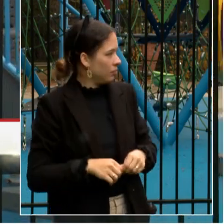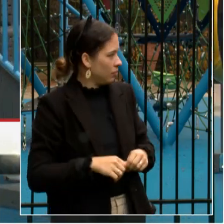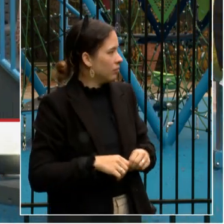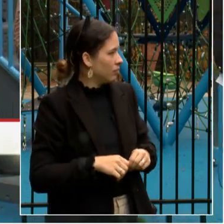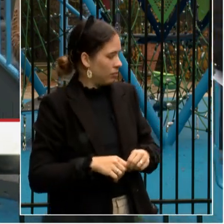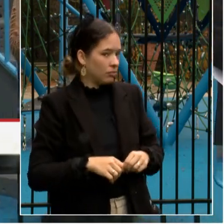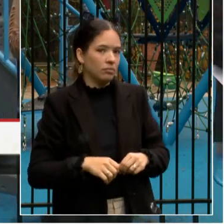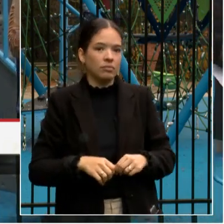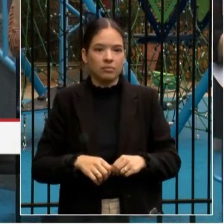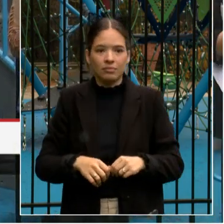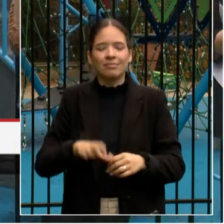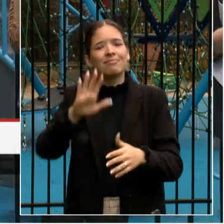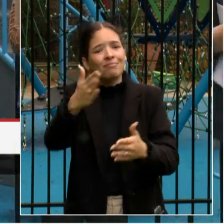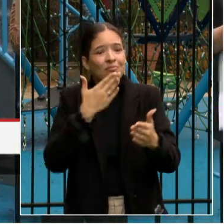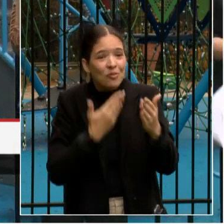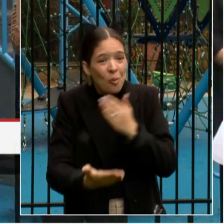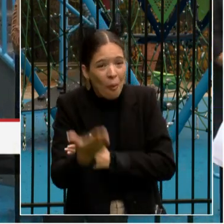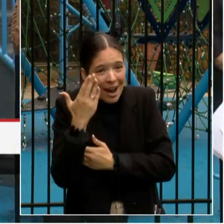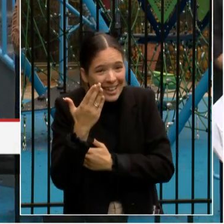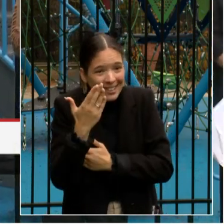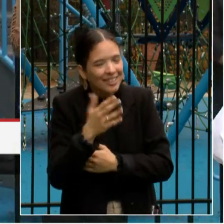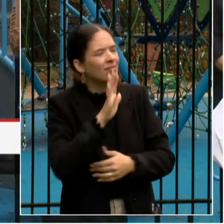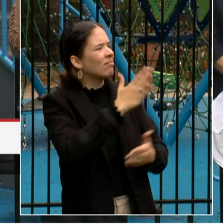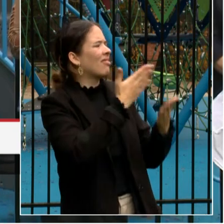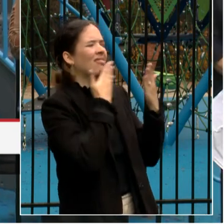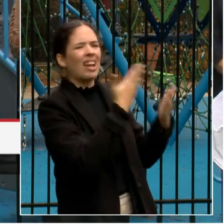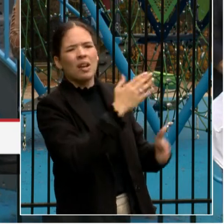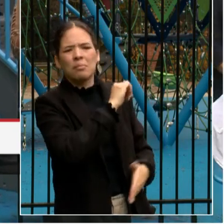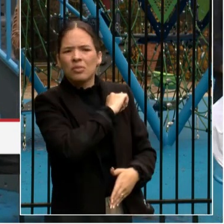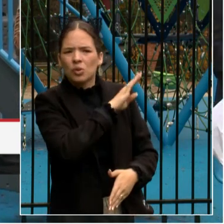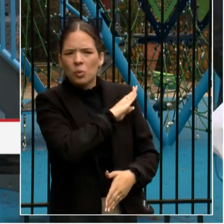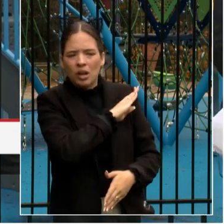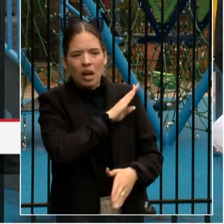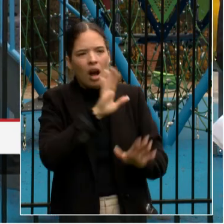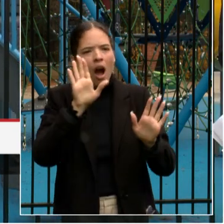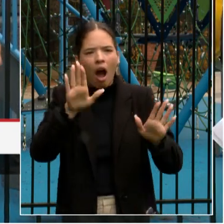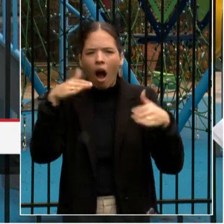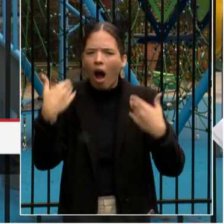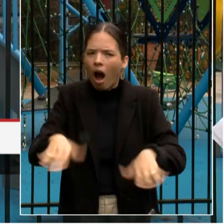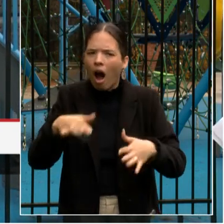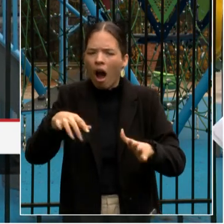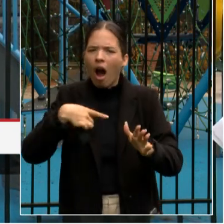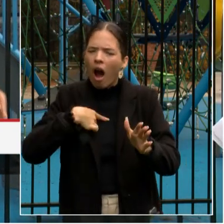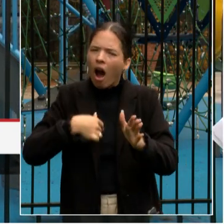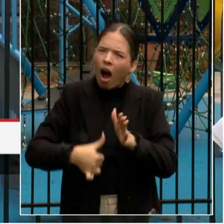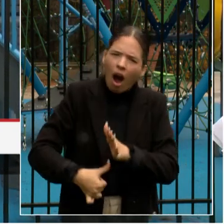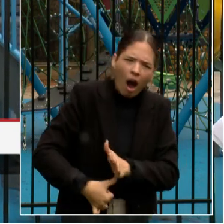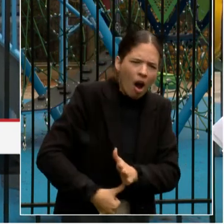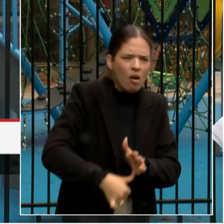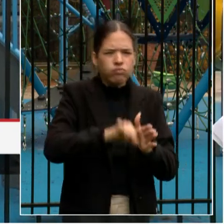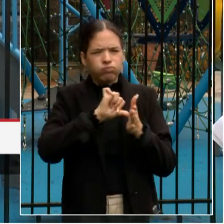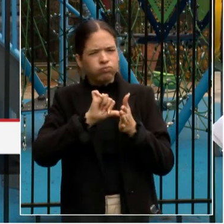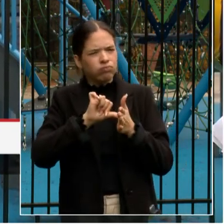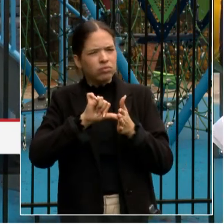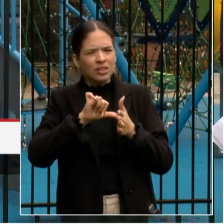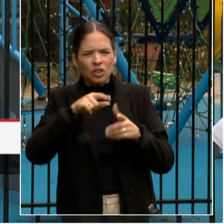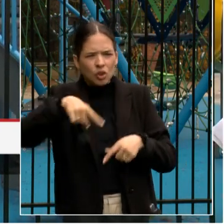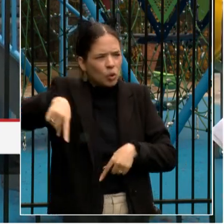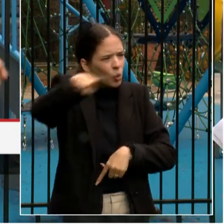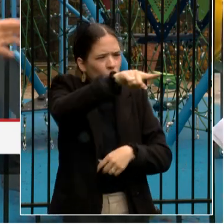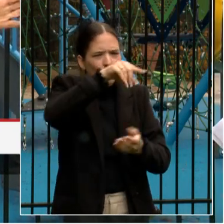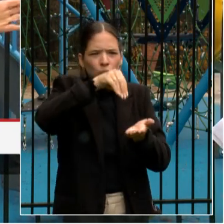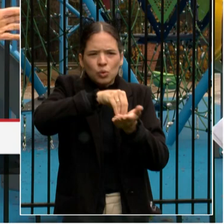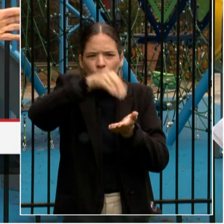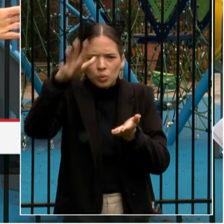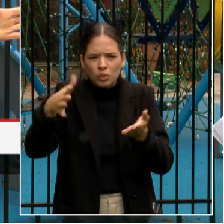Good morning. Thank you, Mayor Bowser. I have to say I was very impressed welcoming our students back from the Kindness Walk.